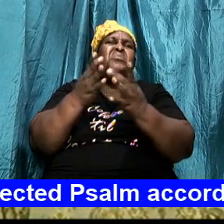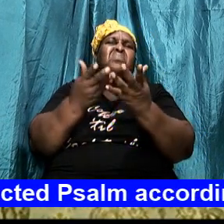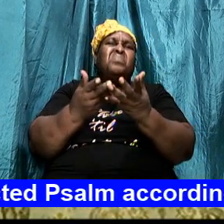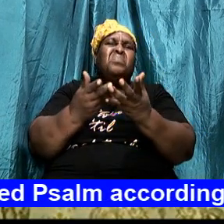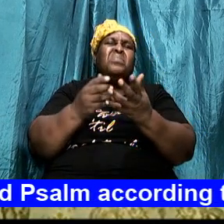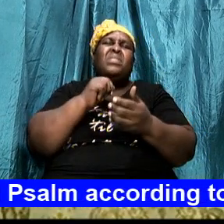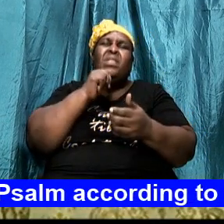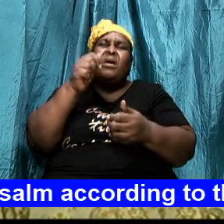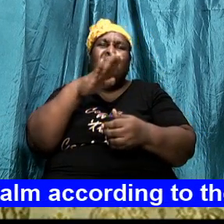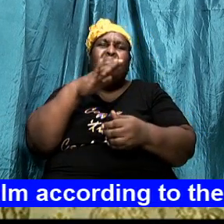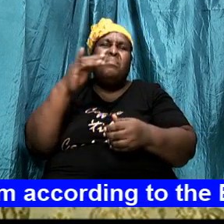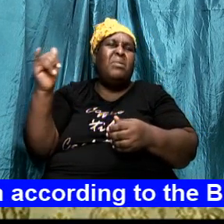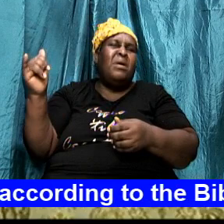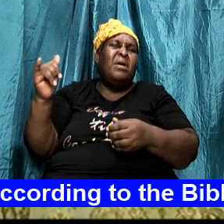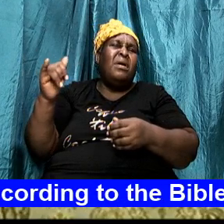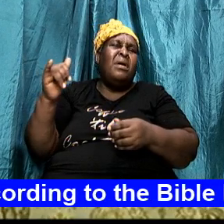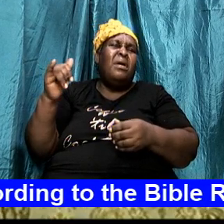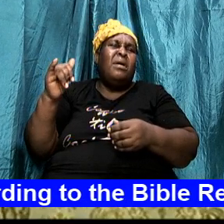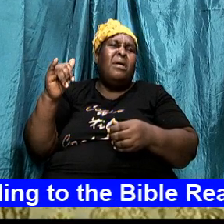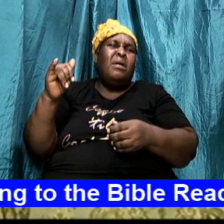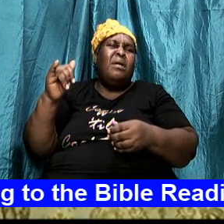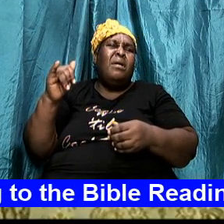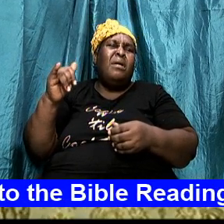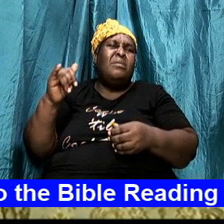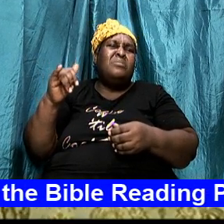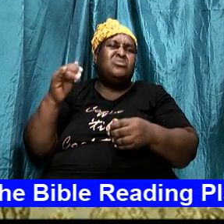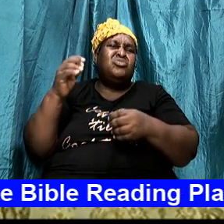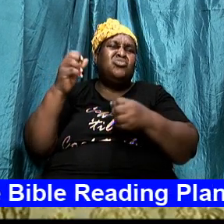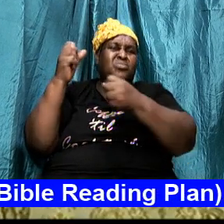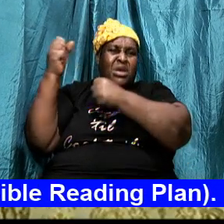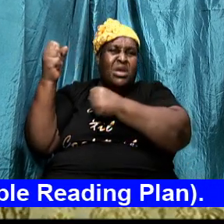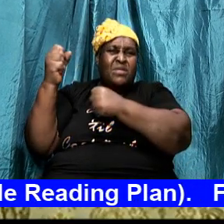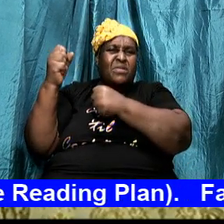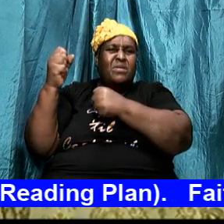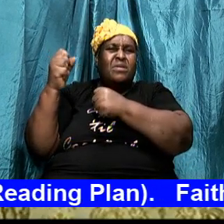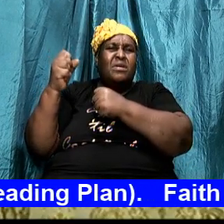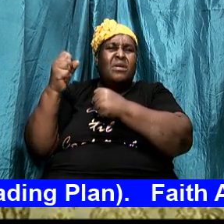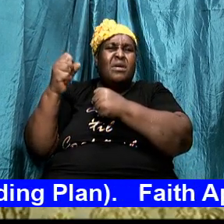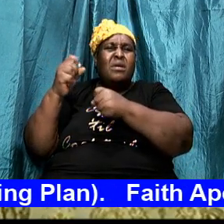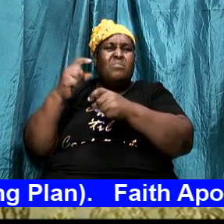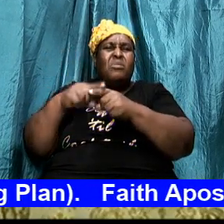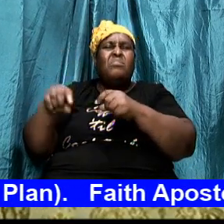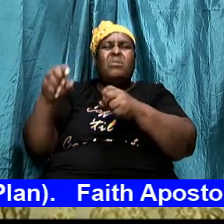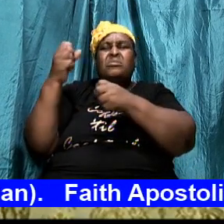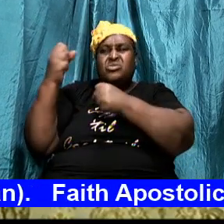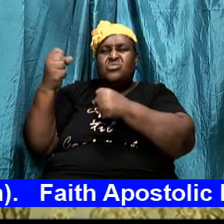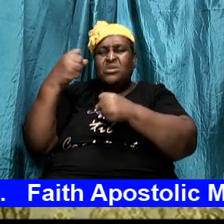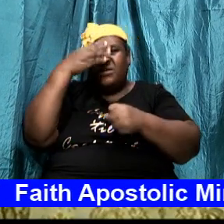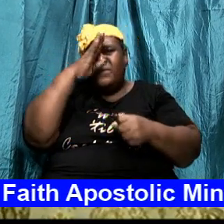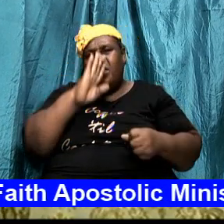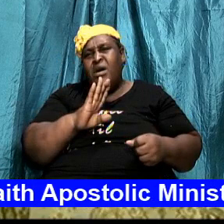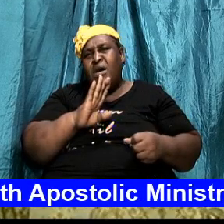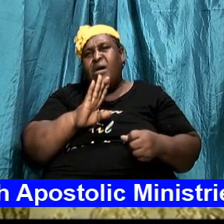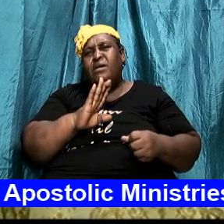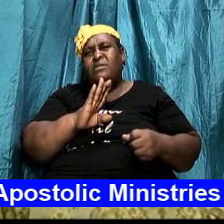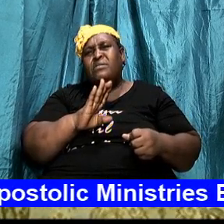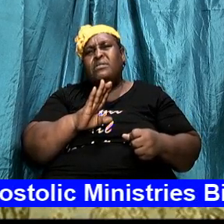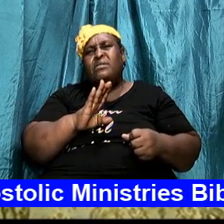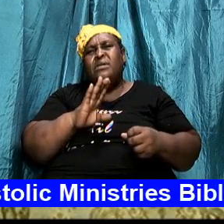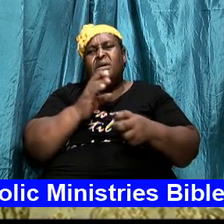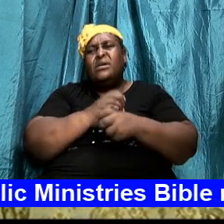And I would like us to know that it is going to take the strength of the Lord to really